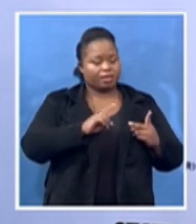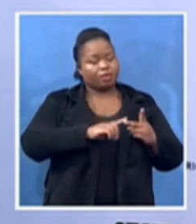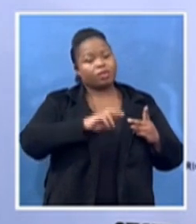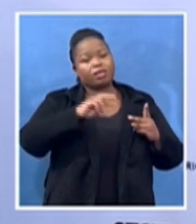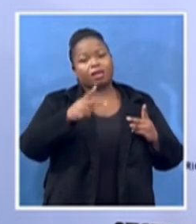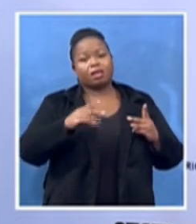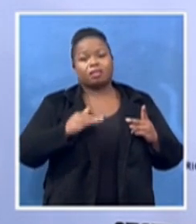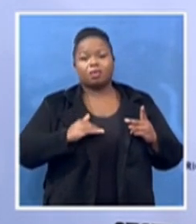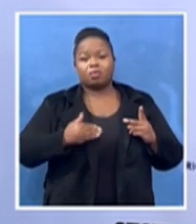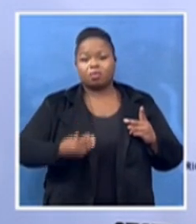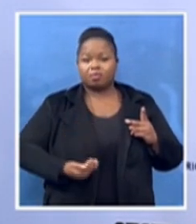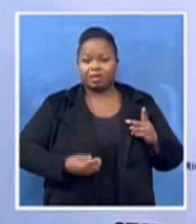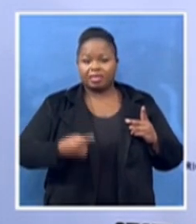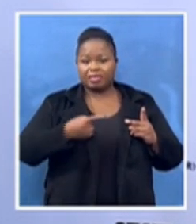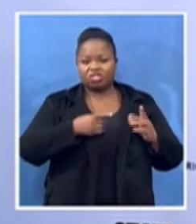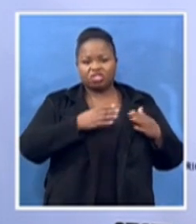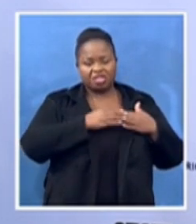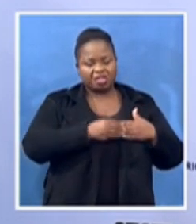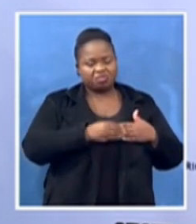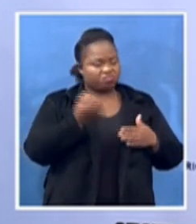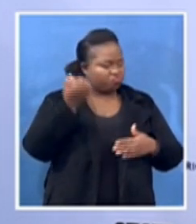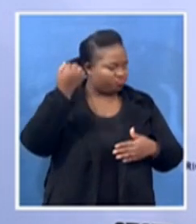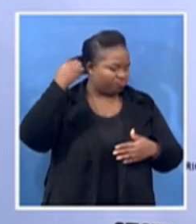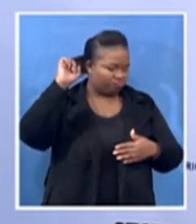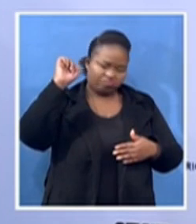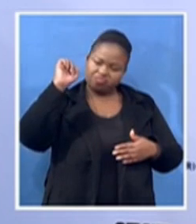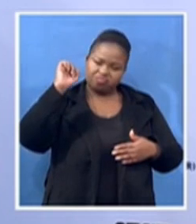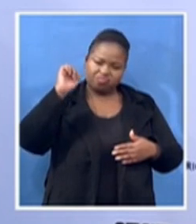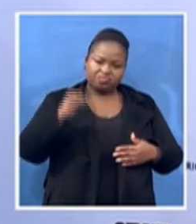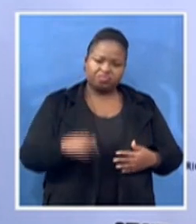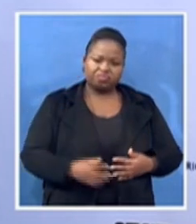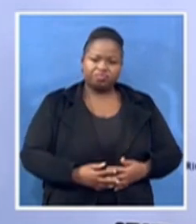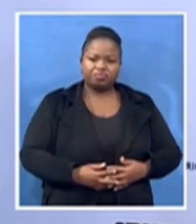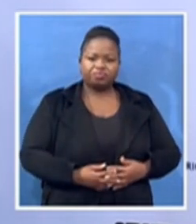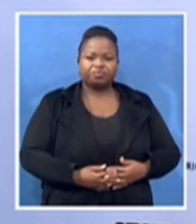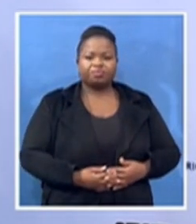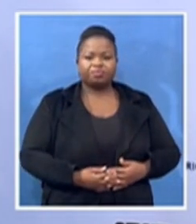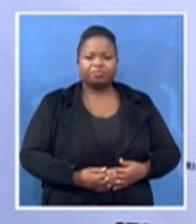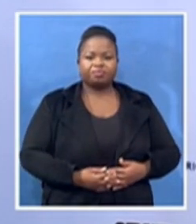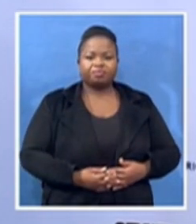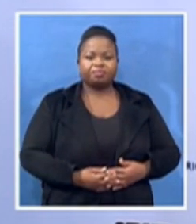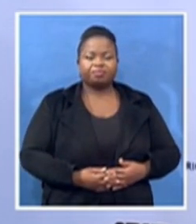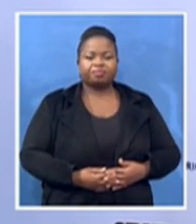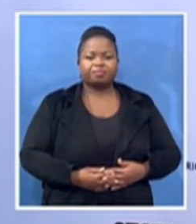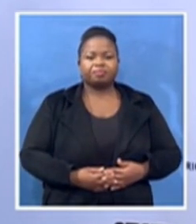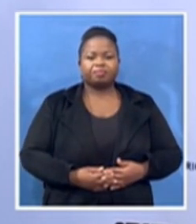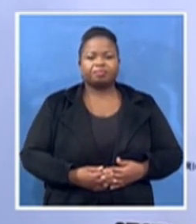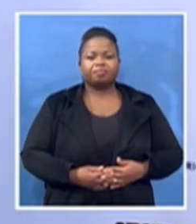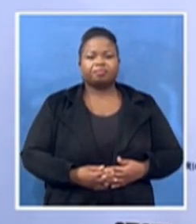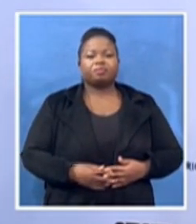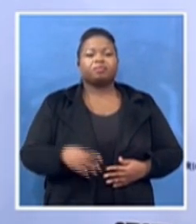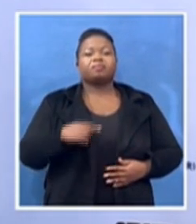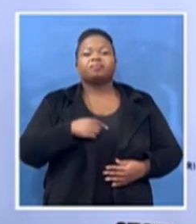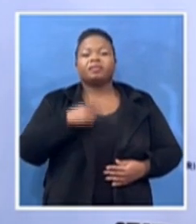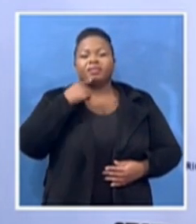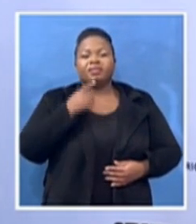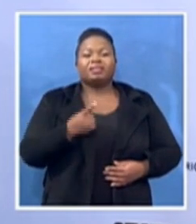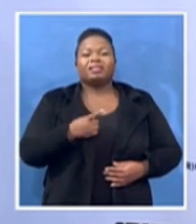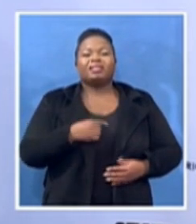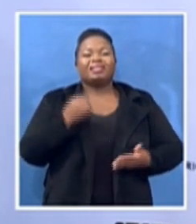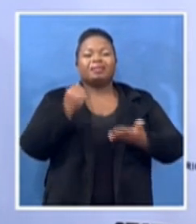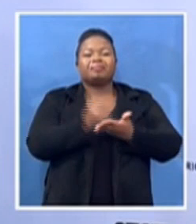to take passes. They banned the passes. They State,